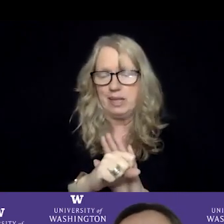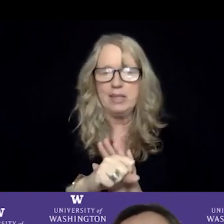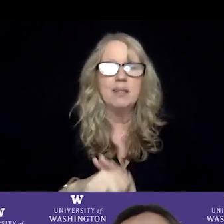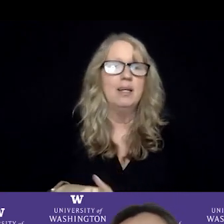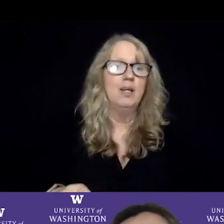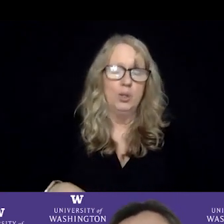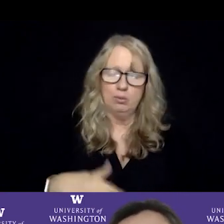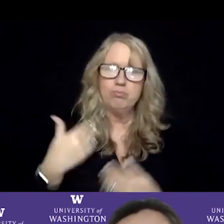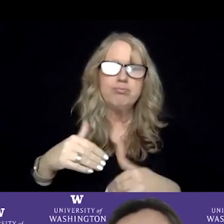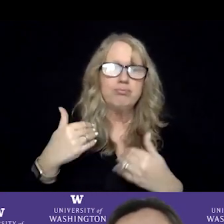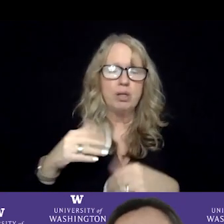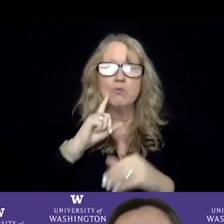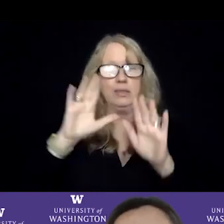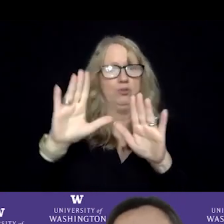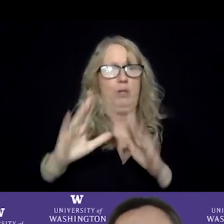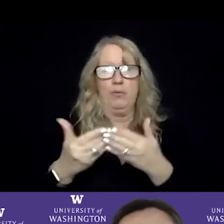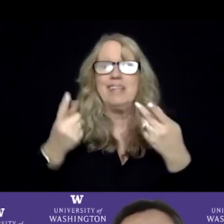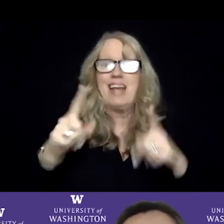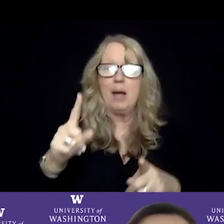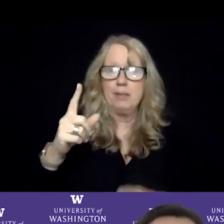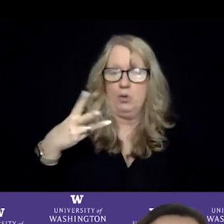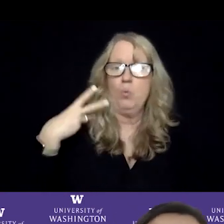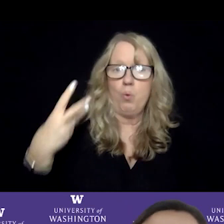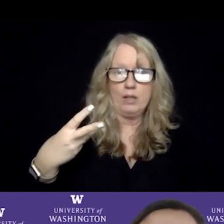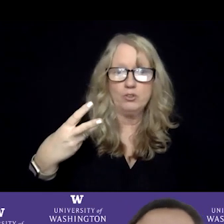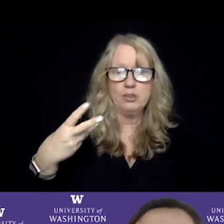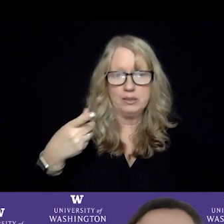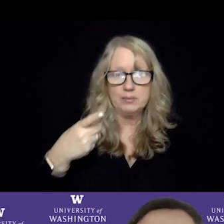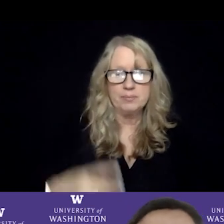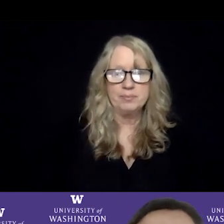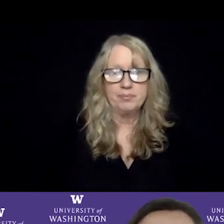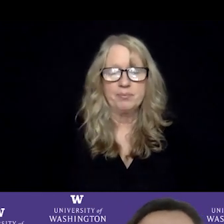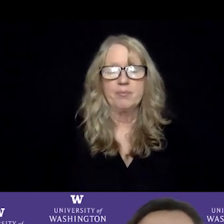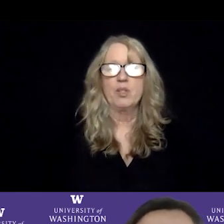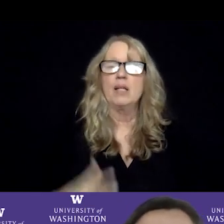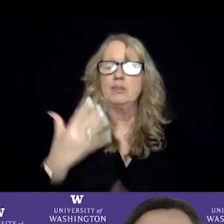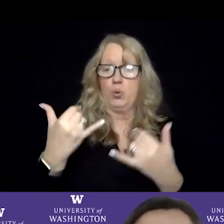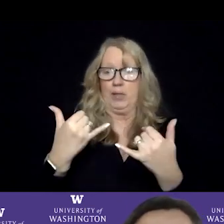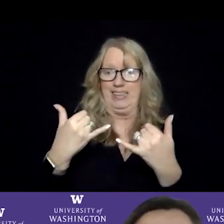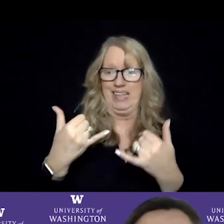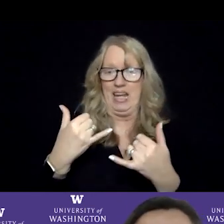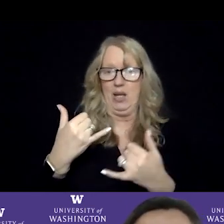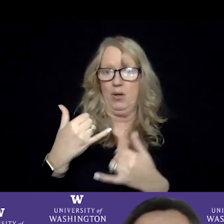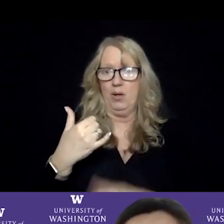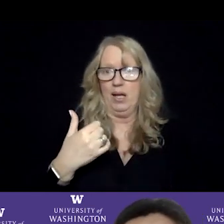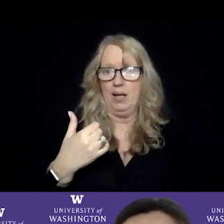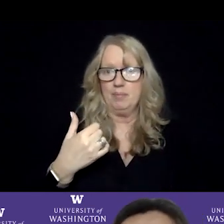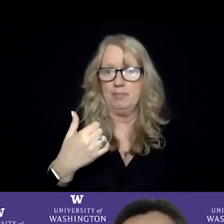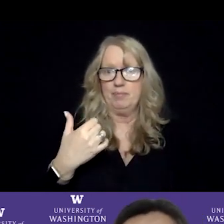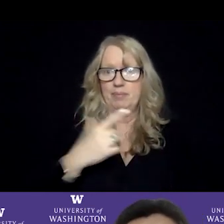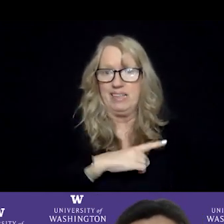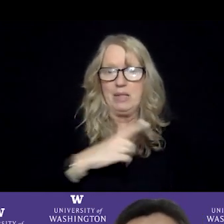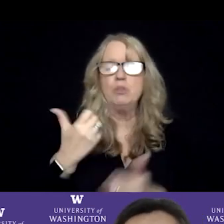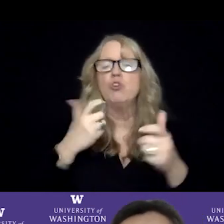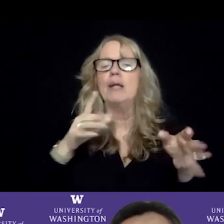incredible things happening in Washington. We actually this session are really looking to define what